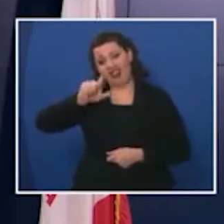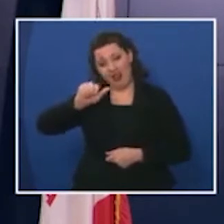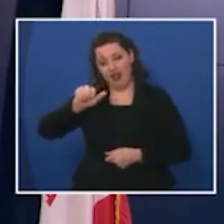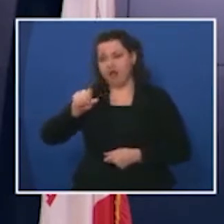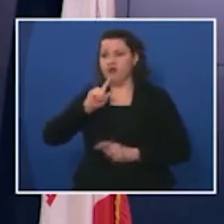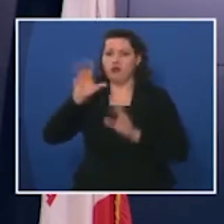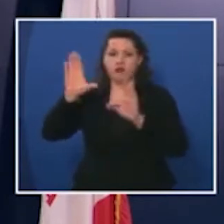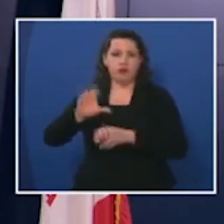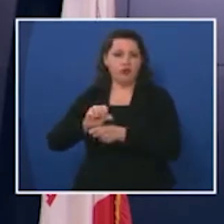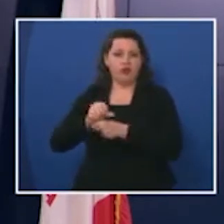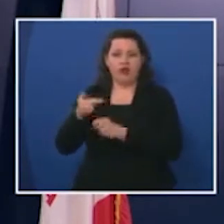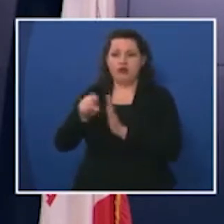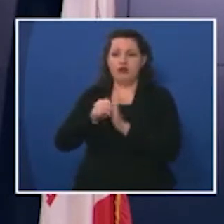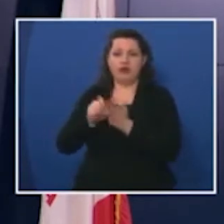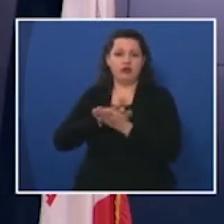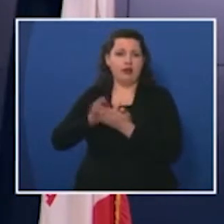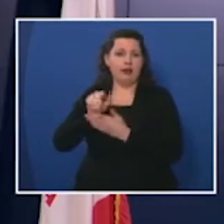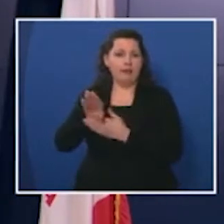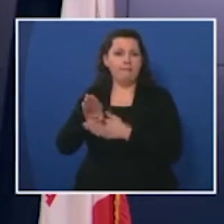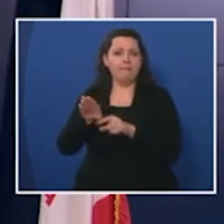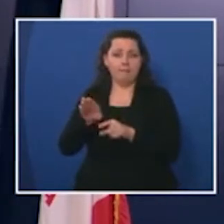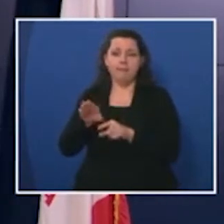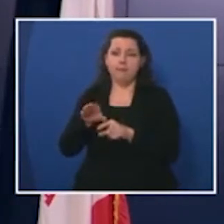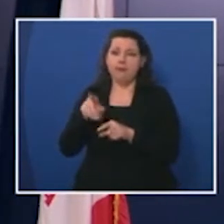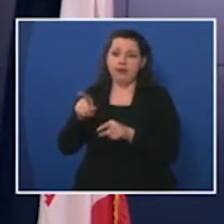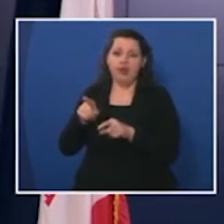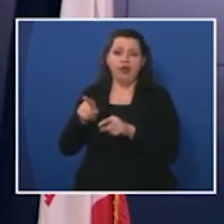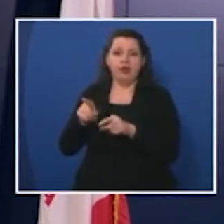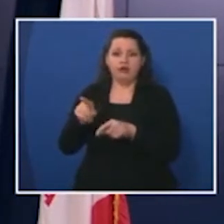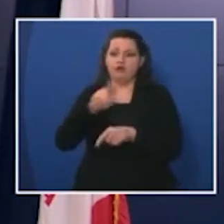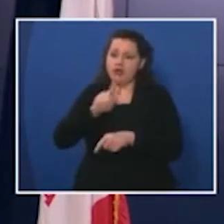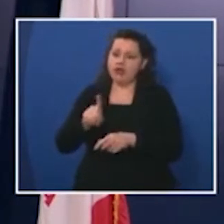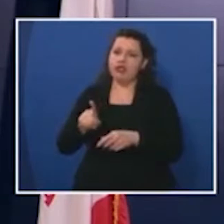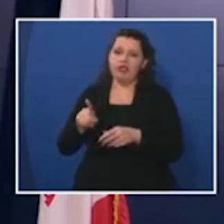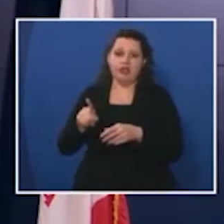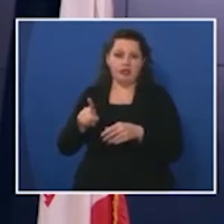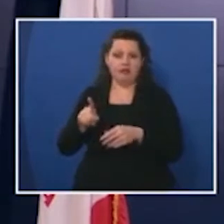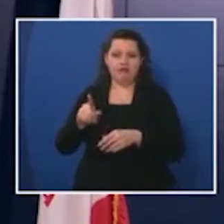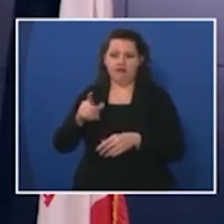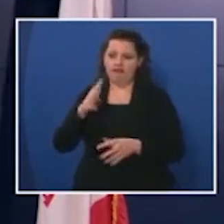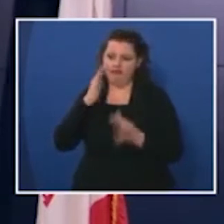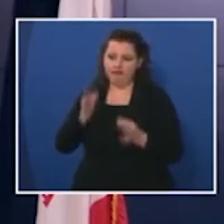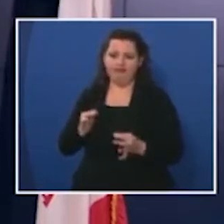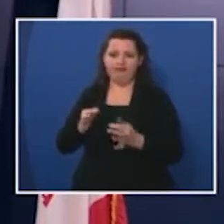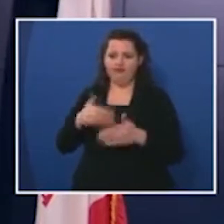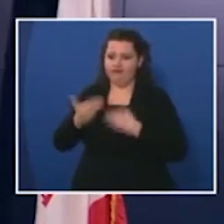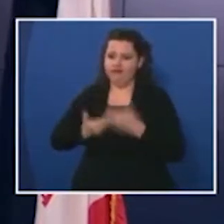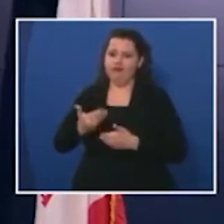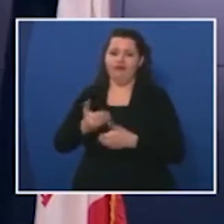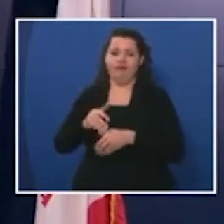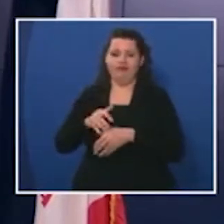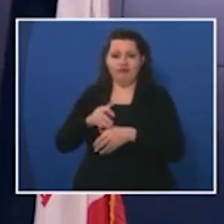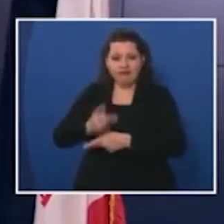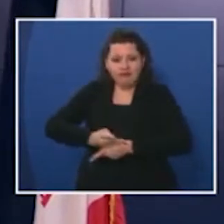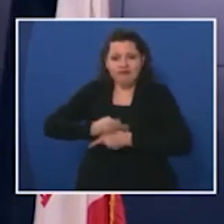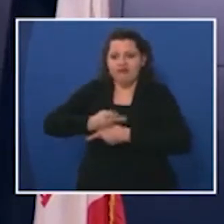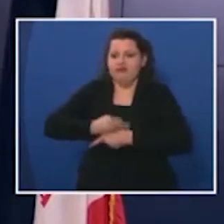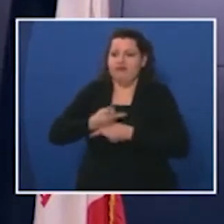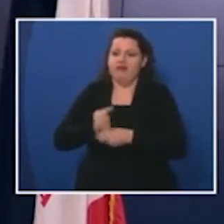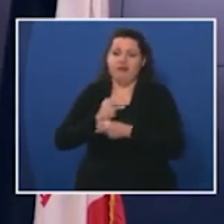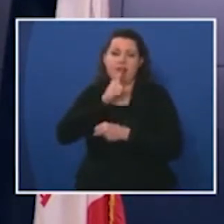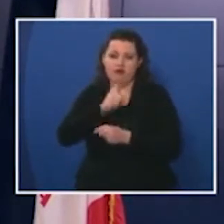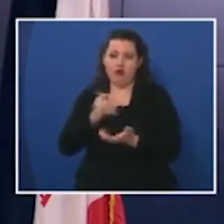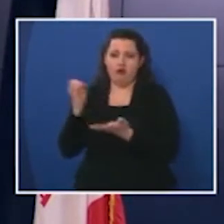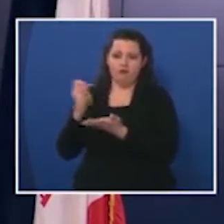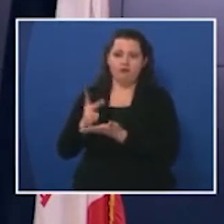great work at the state hygienic lab and getting this done and being very methodical and um really taking every single precaution that he could to make sure